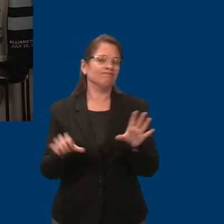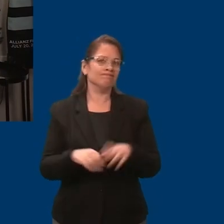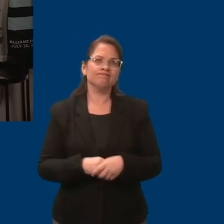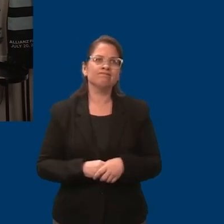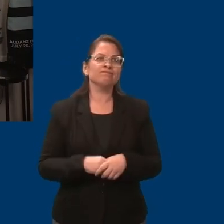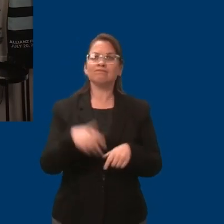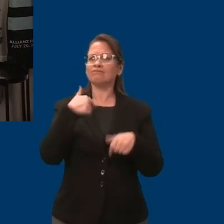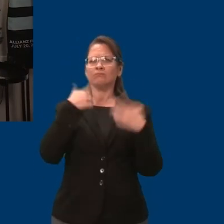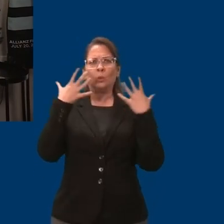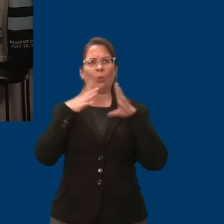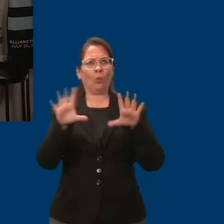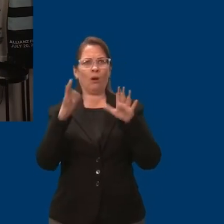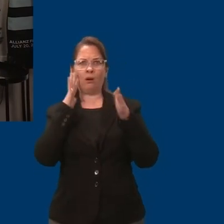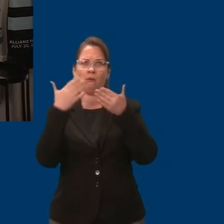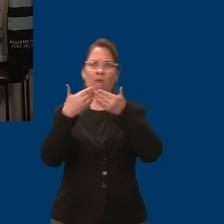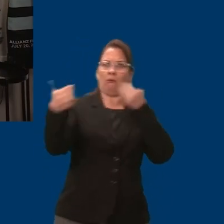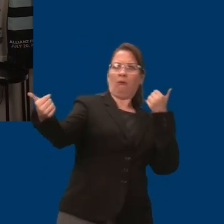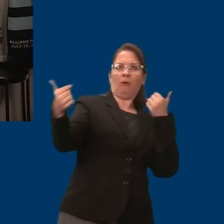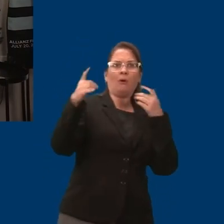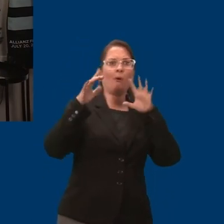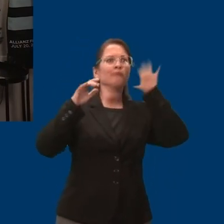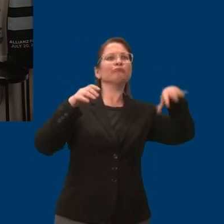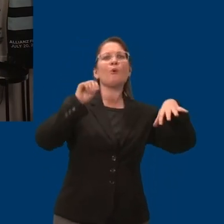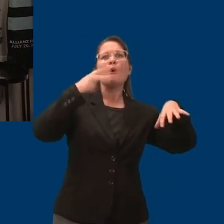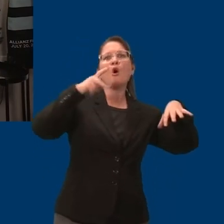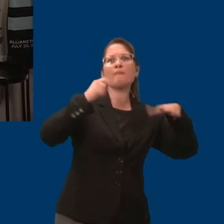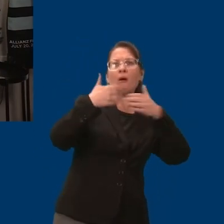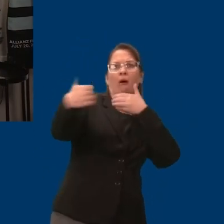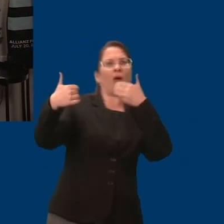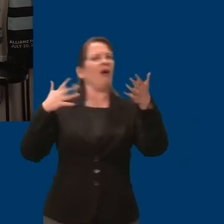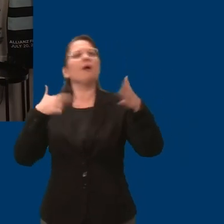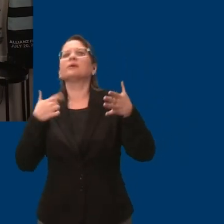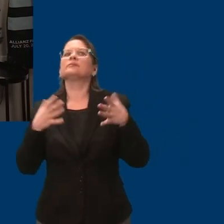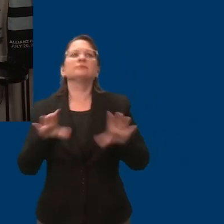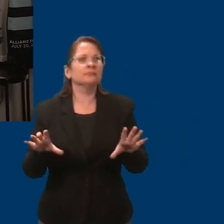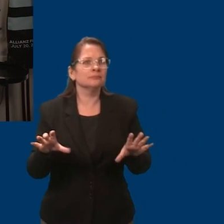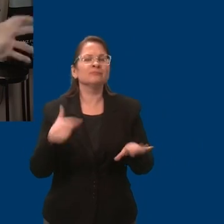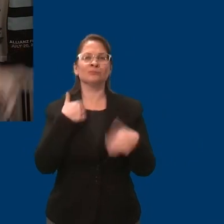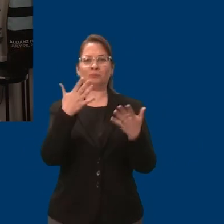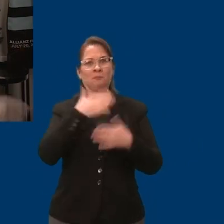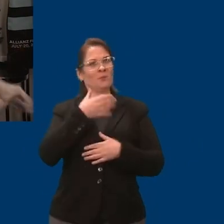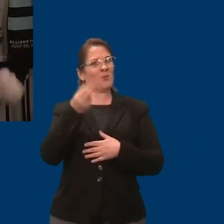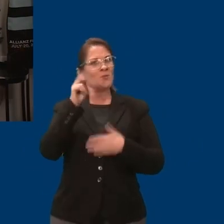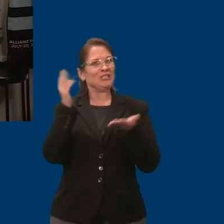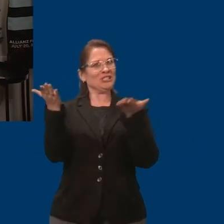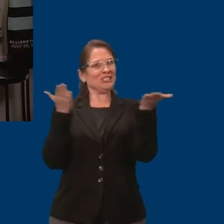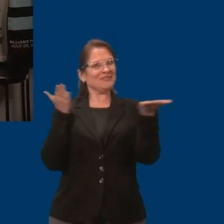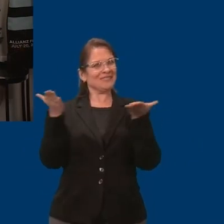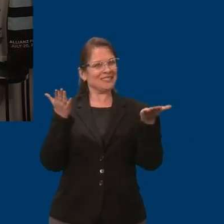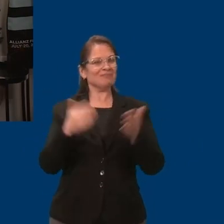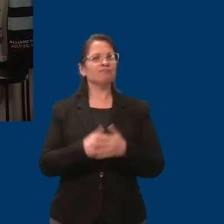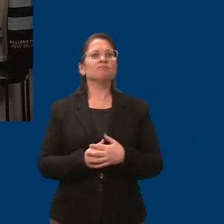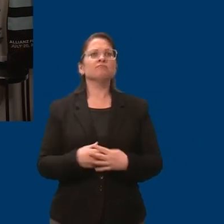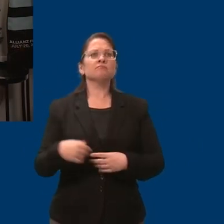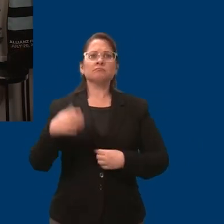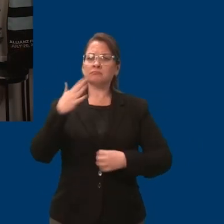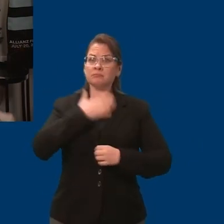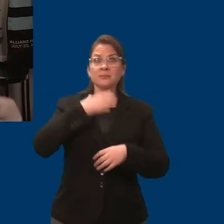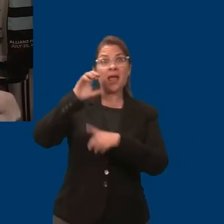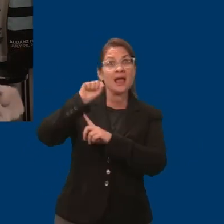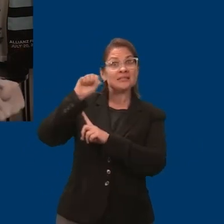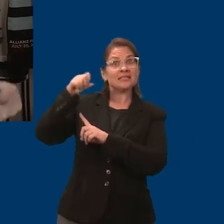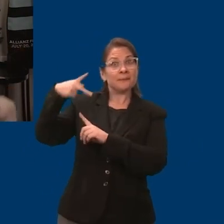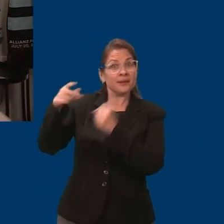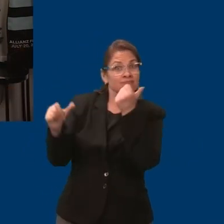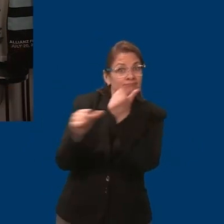a disability. I use self-directed services so that I can choose my own support staff and train them to help me with my